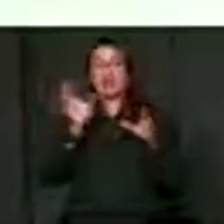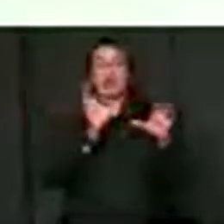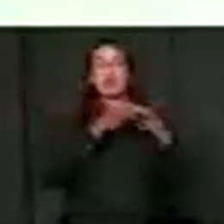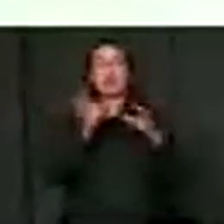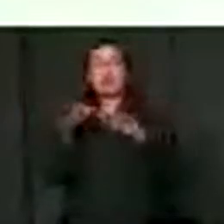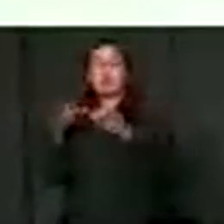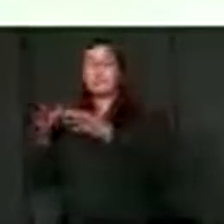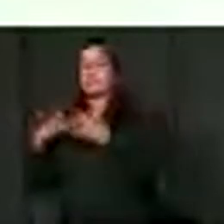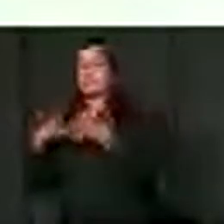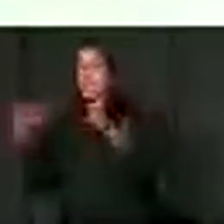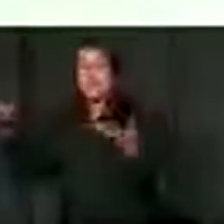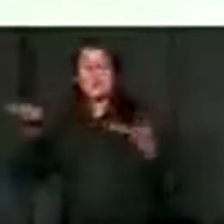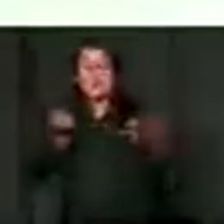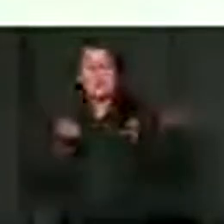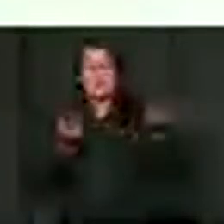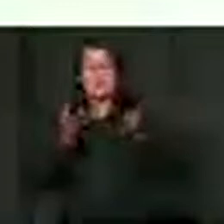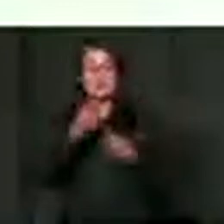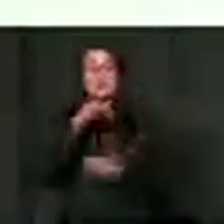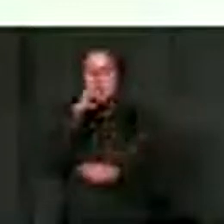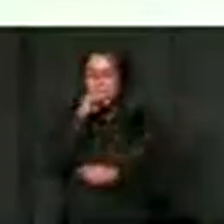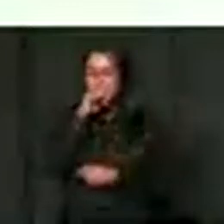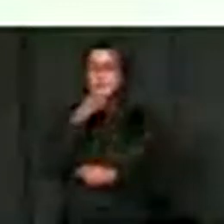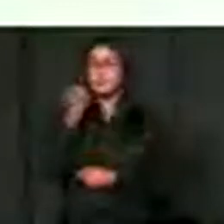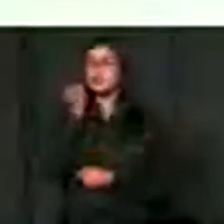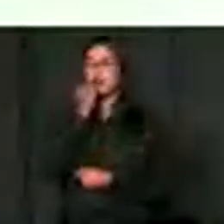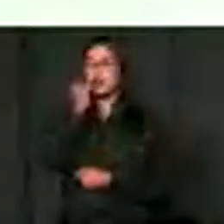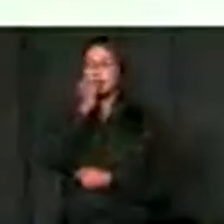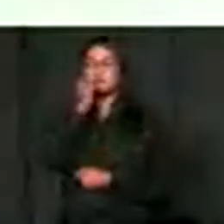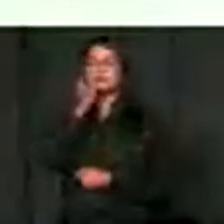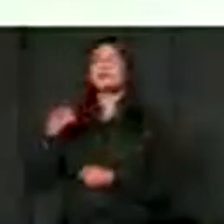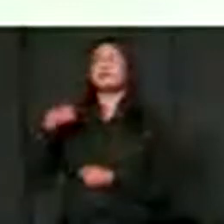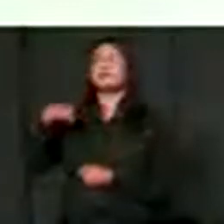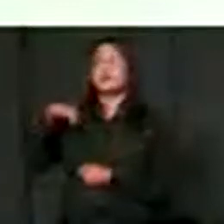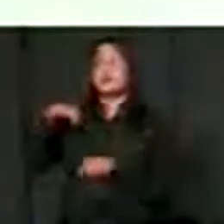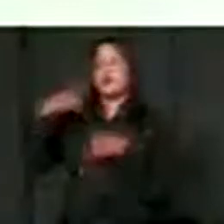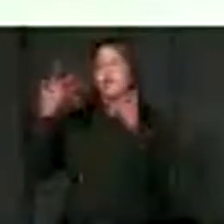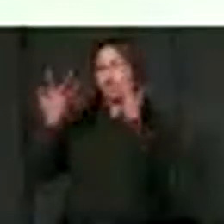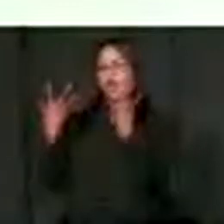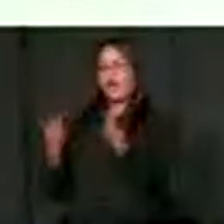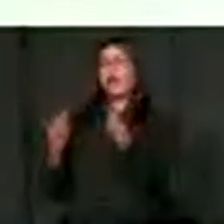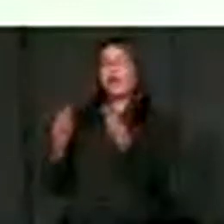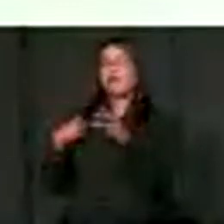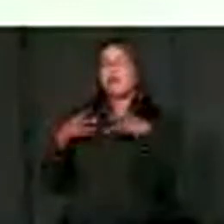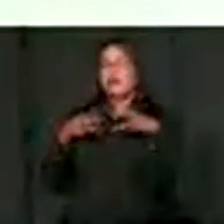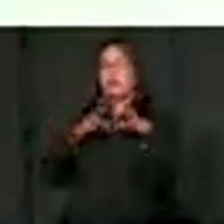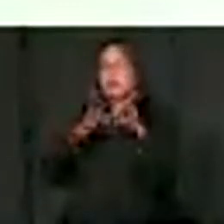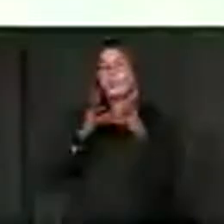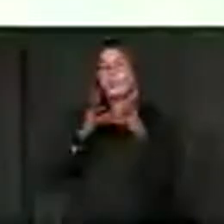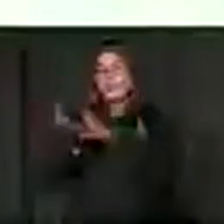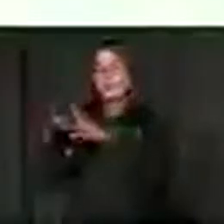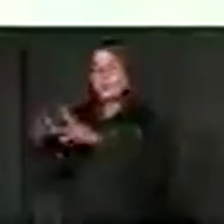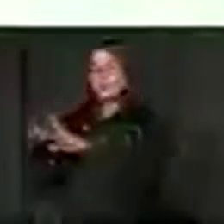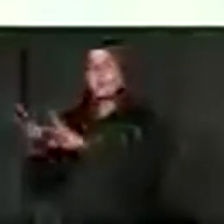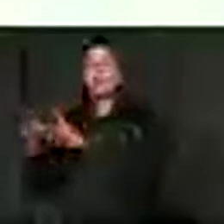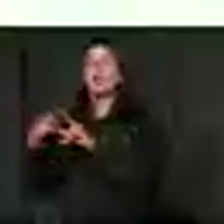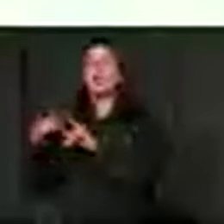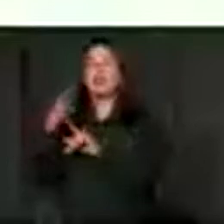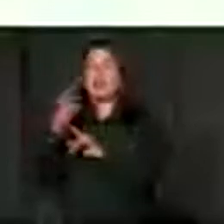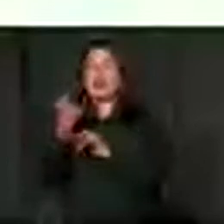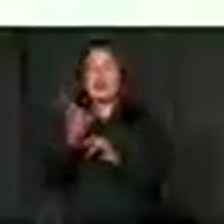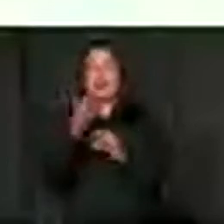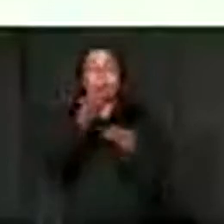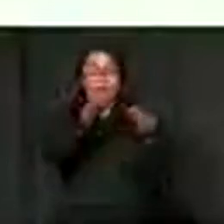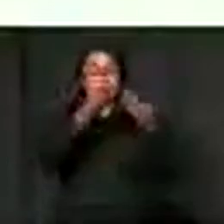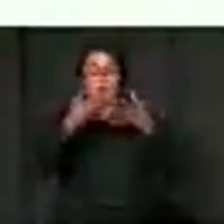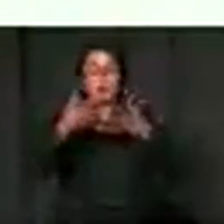the Lakota has provided us with most critical recommendations that they wish